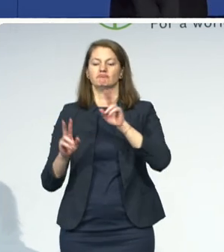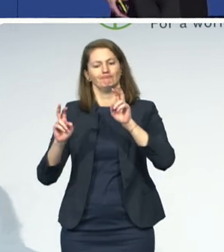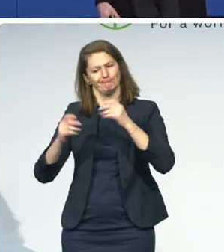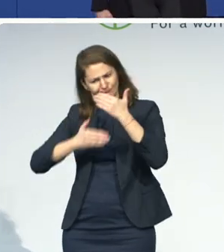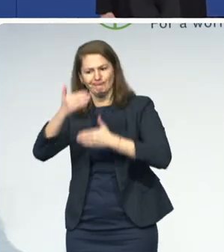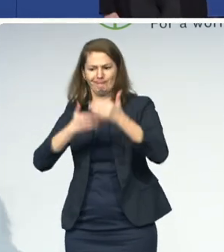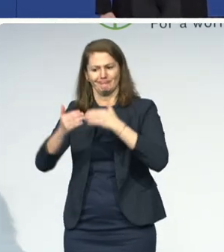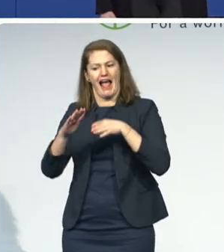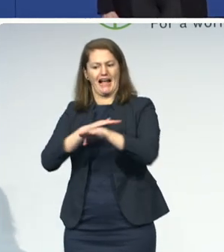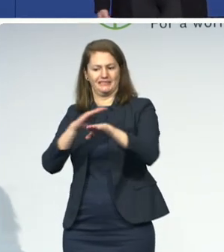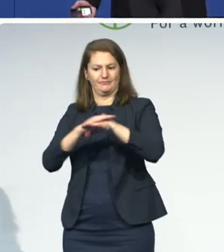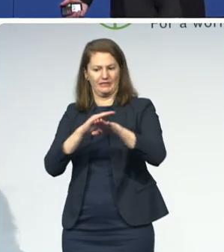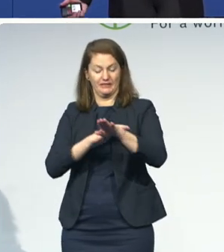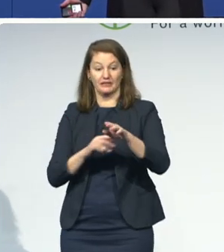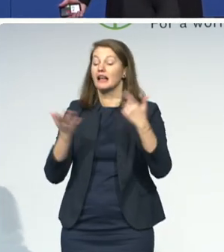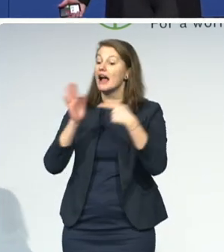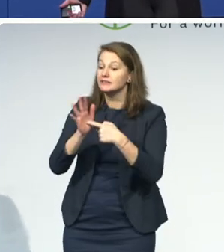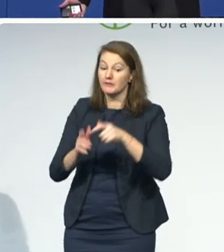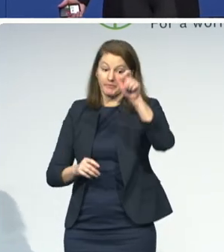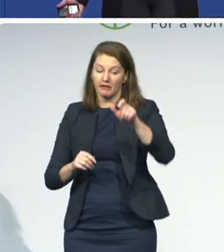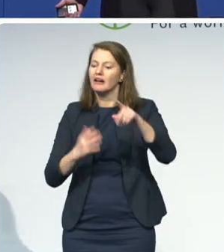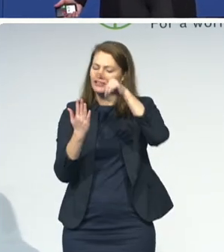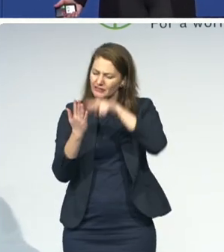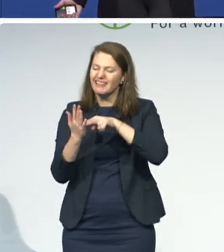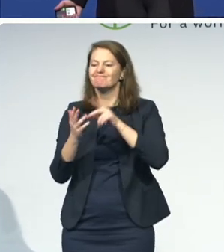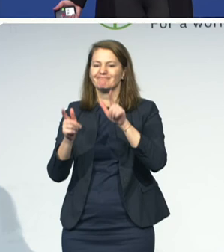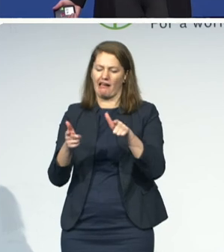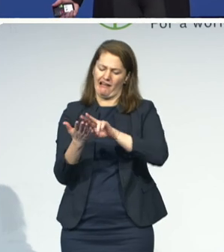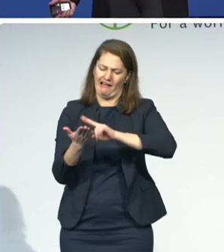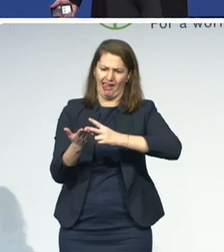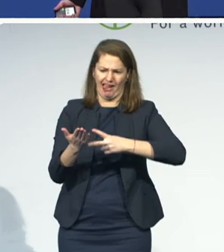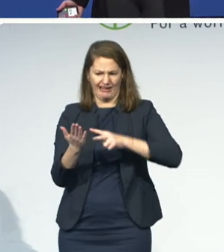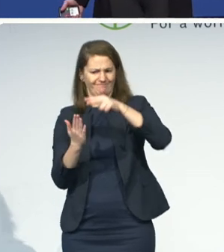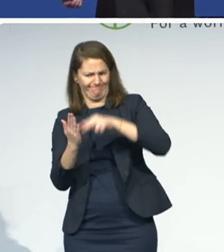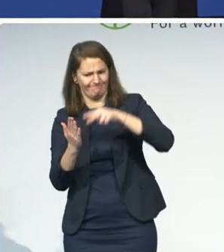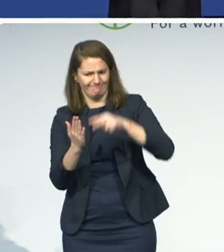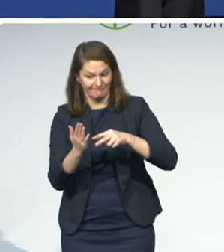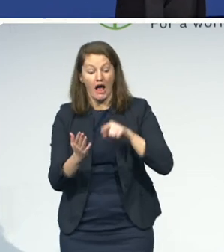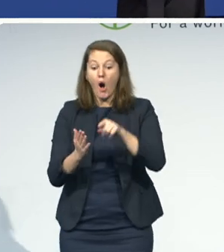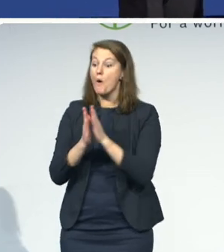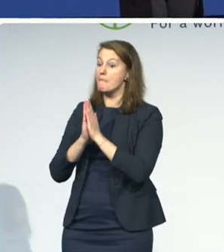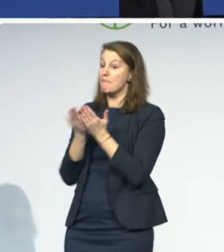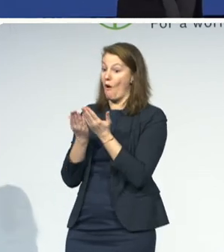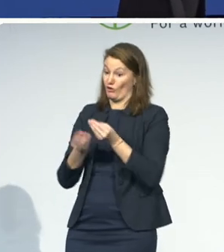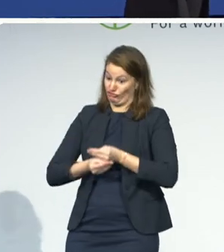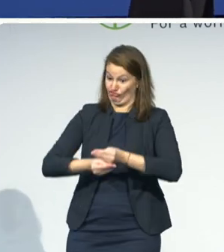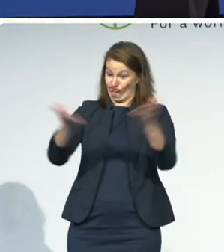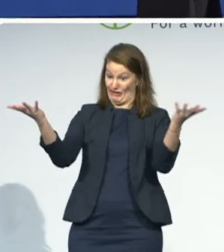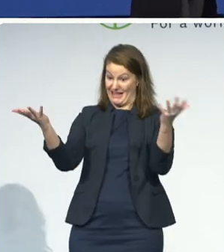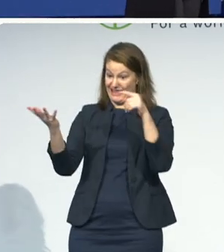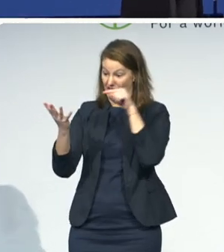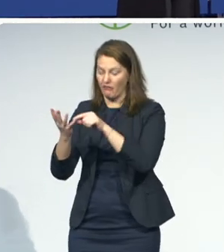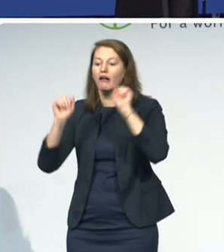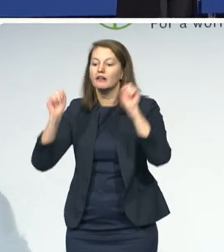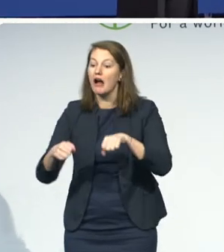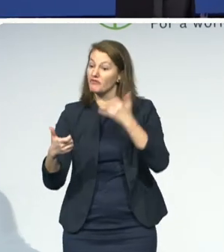you can read your book on a mobile phone. Look like every other kid reading your book on a mobile phone. And that's important, and that's one